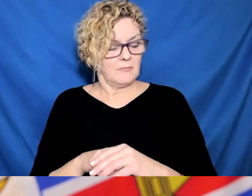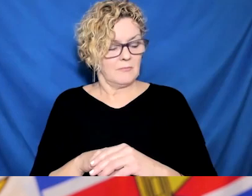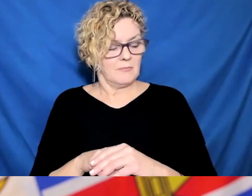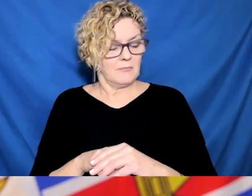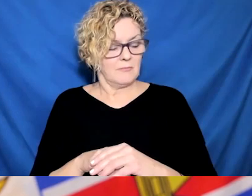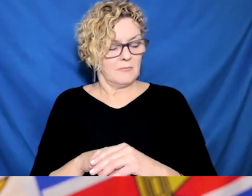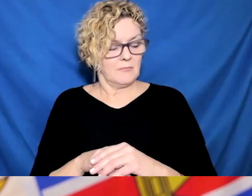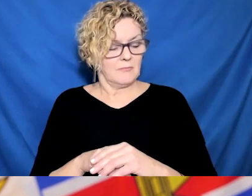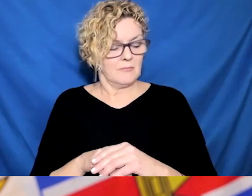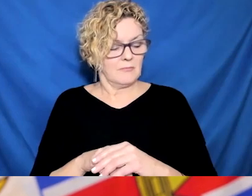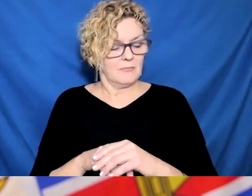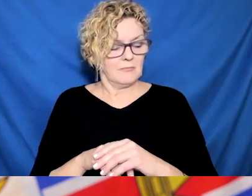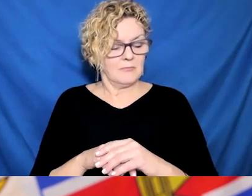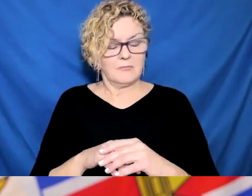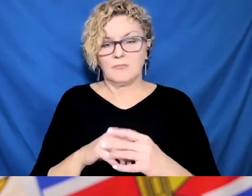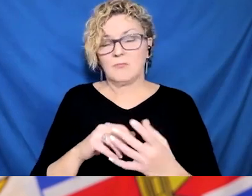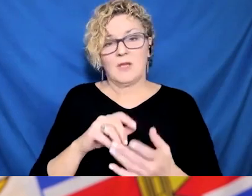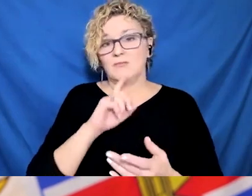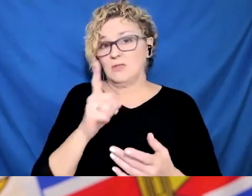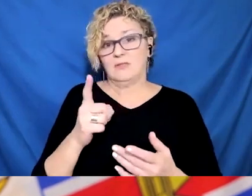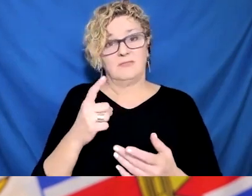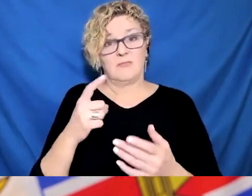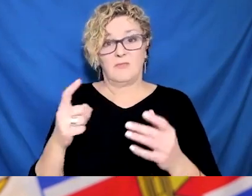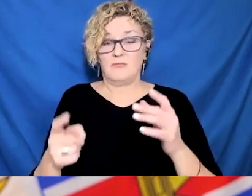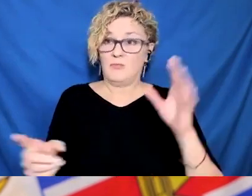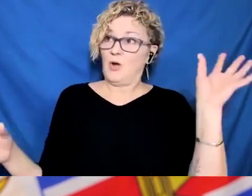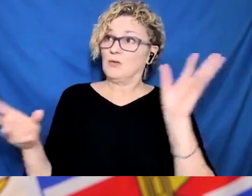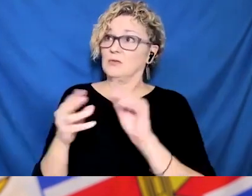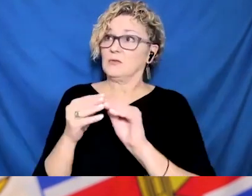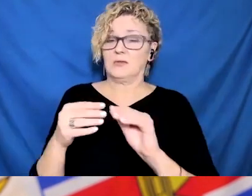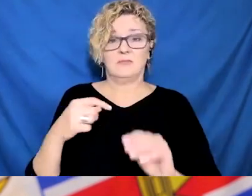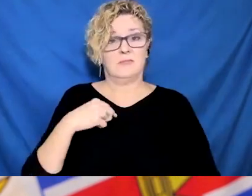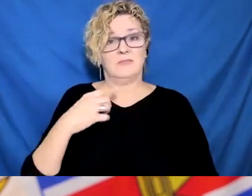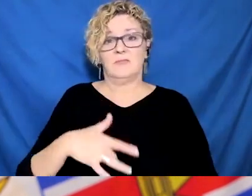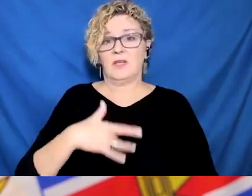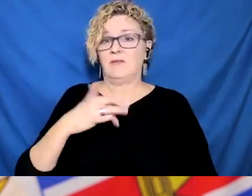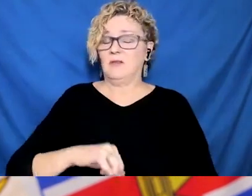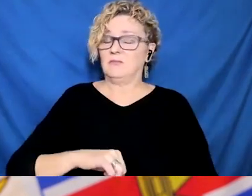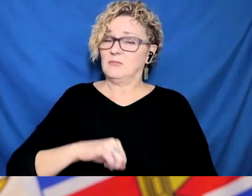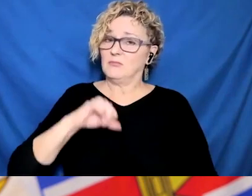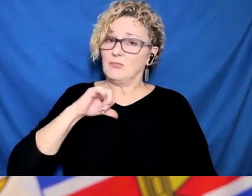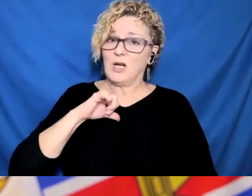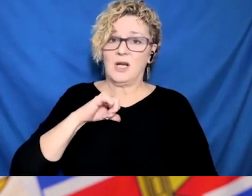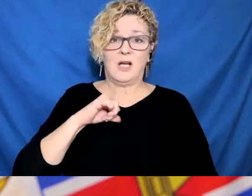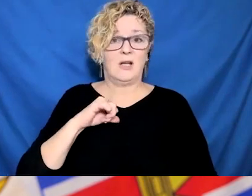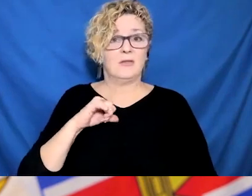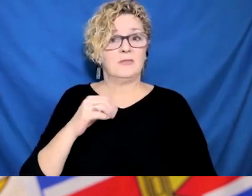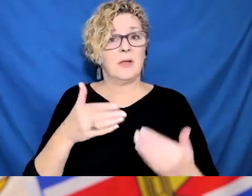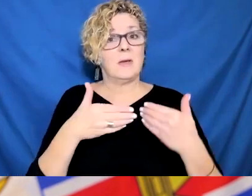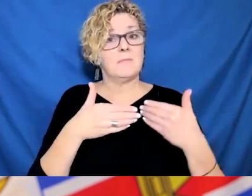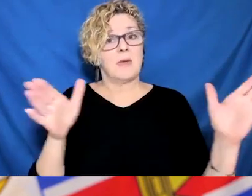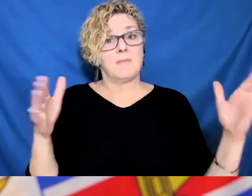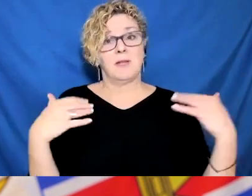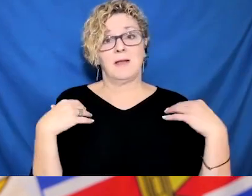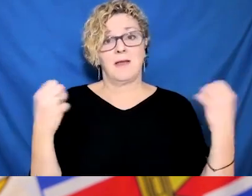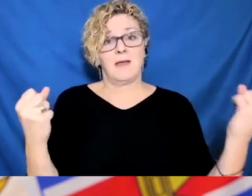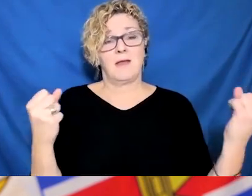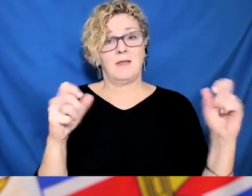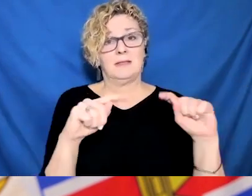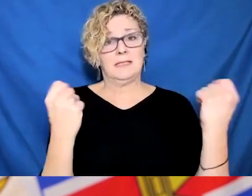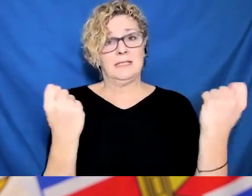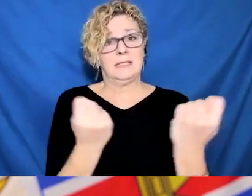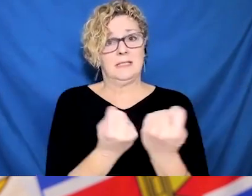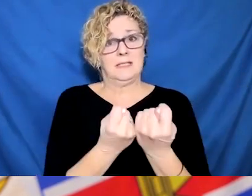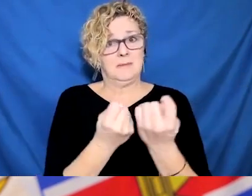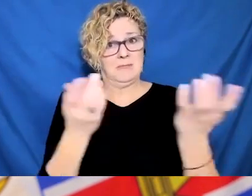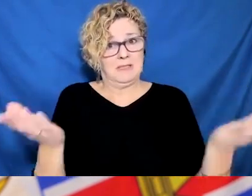made at a hospital by hospital and actually room by room and ward by ward basis, depending on the needs in that